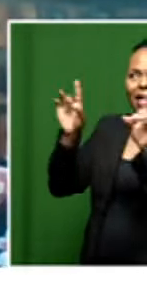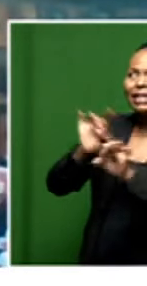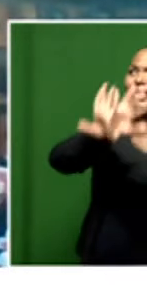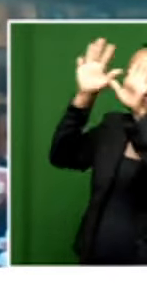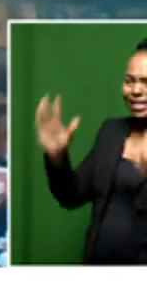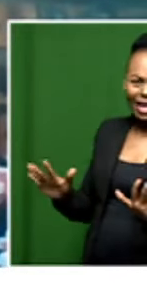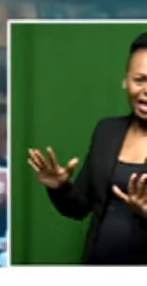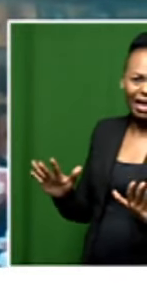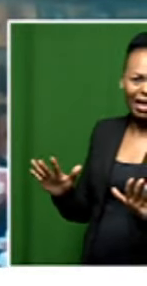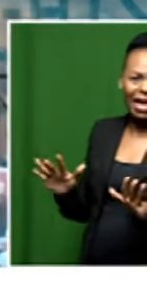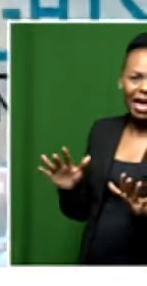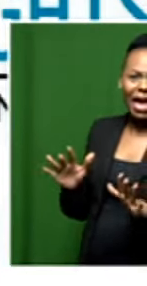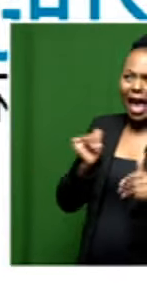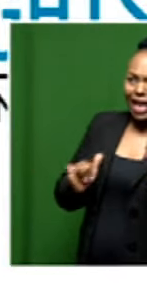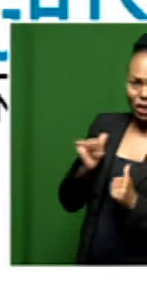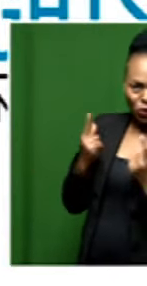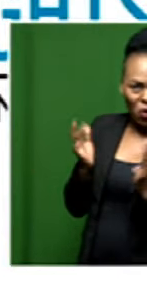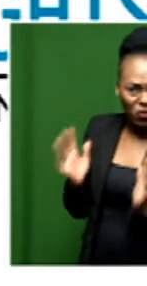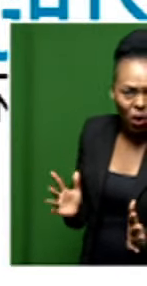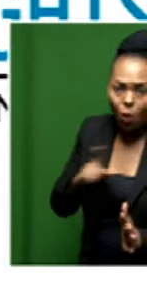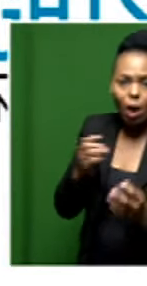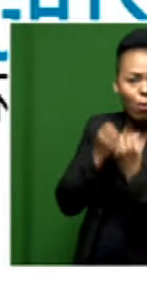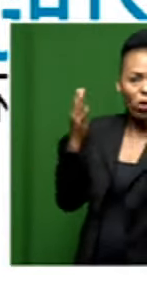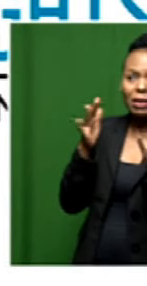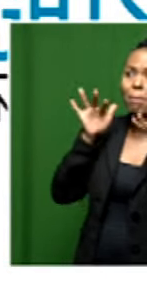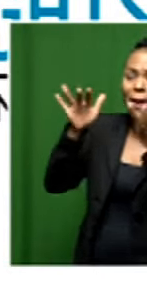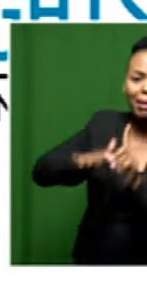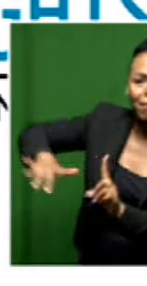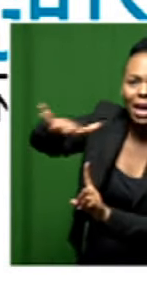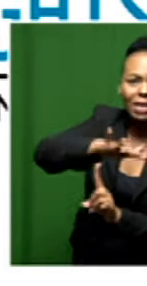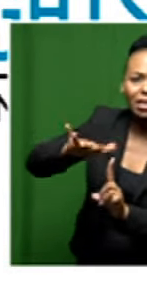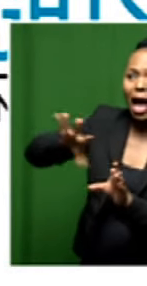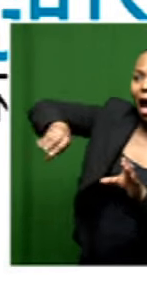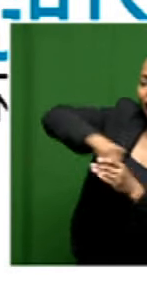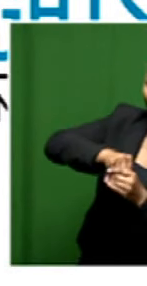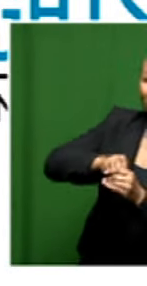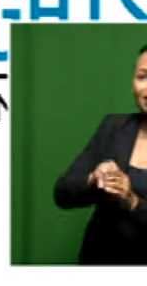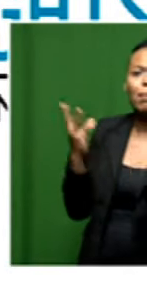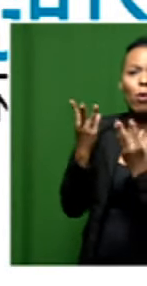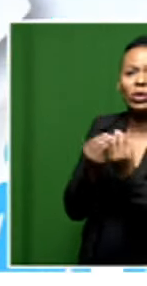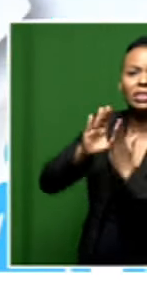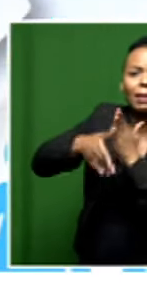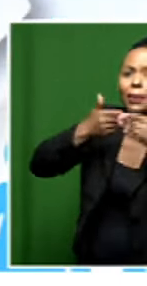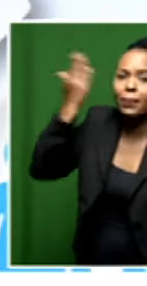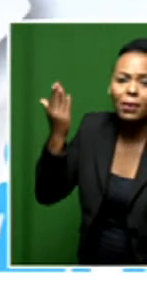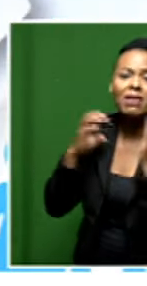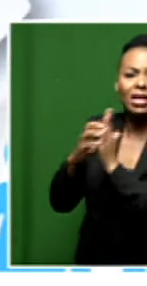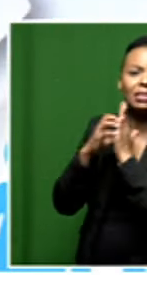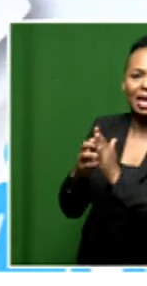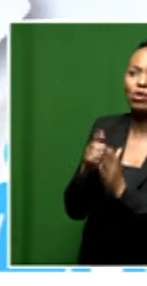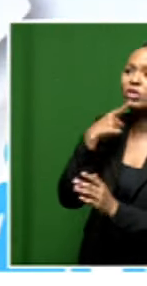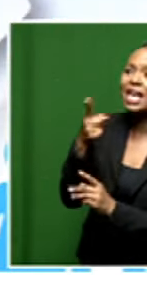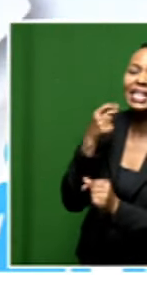concrete action? I mean, with so many public places still not appropriate or not accommodative to people with disabilities, for instance, you've mentioned the